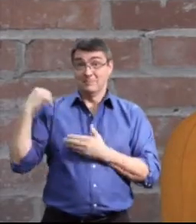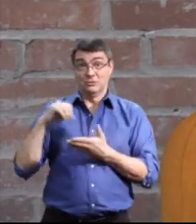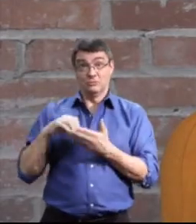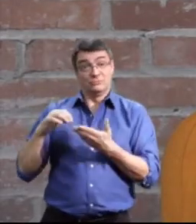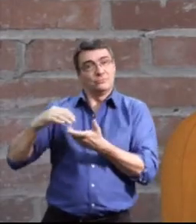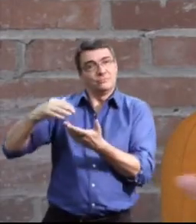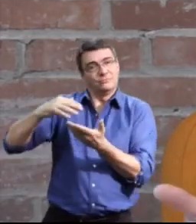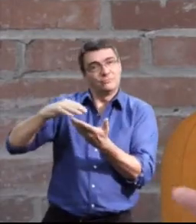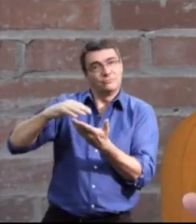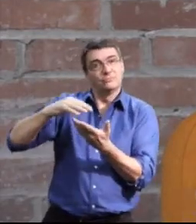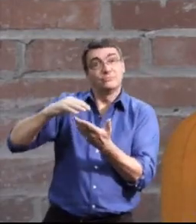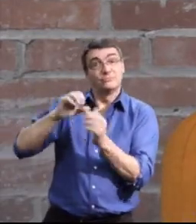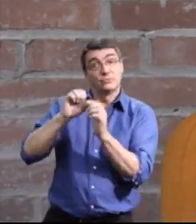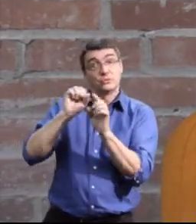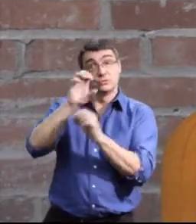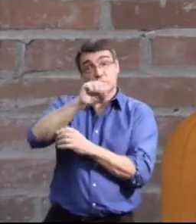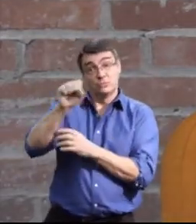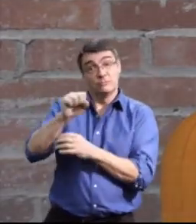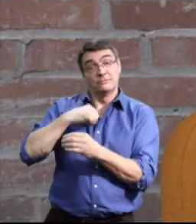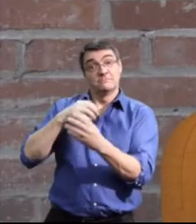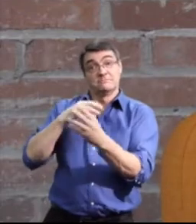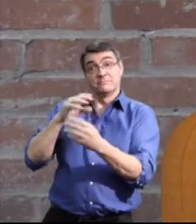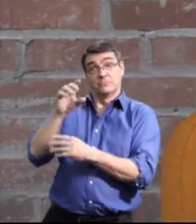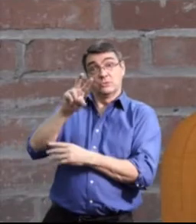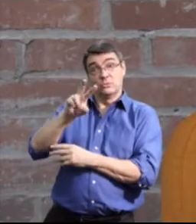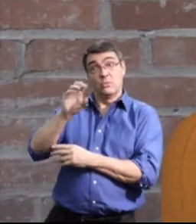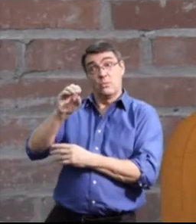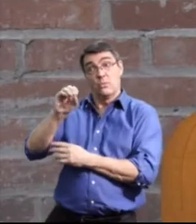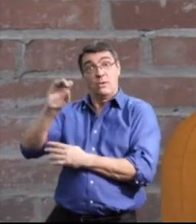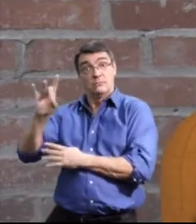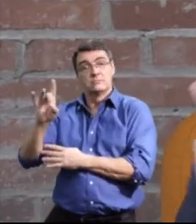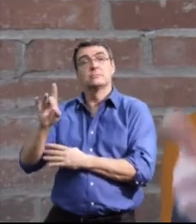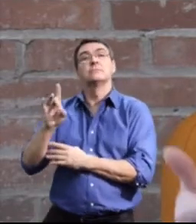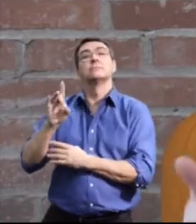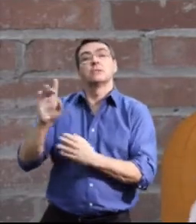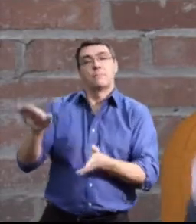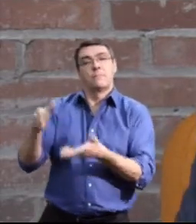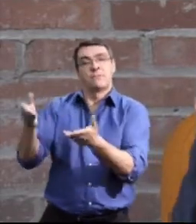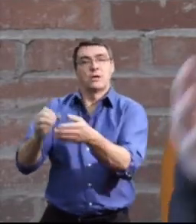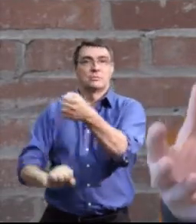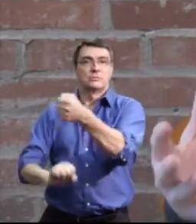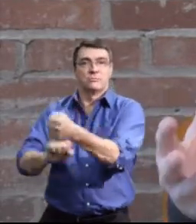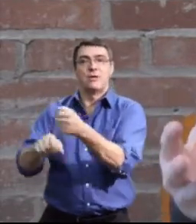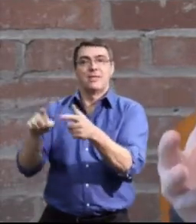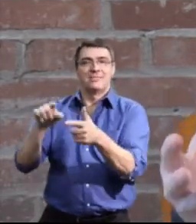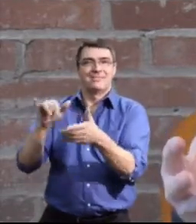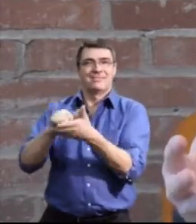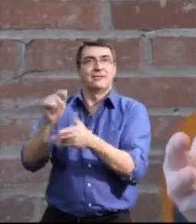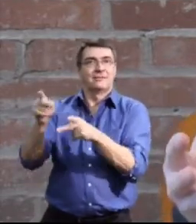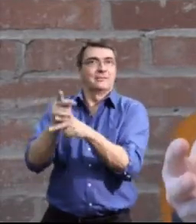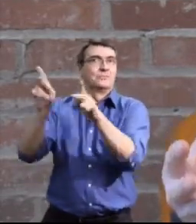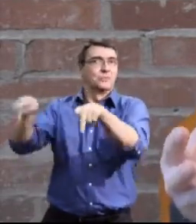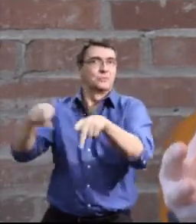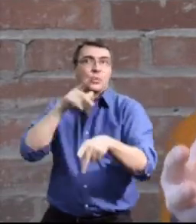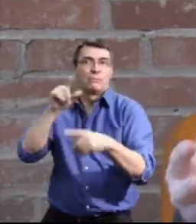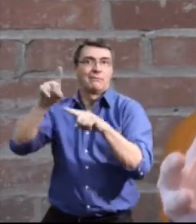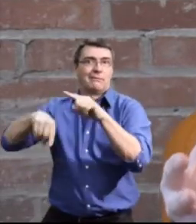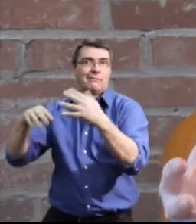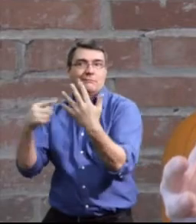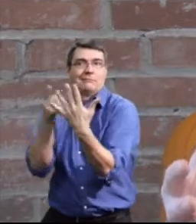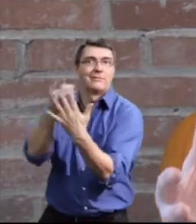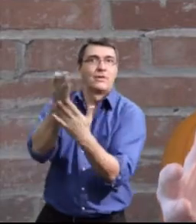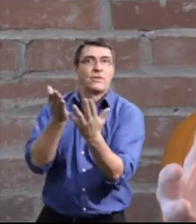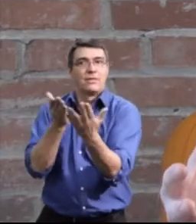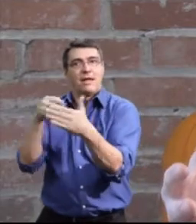in 2008 made a commitment to providing supports to these folks who were unable to